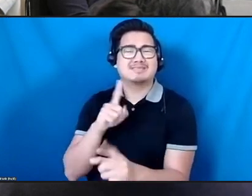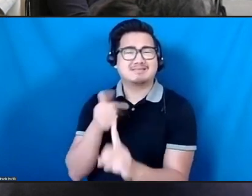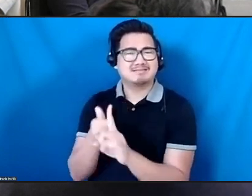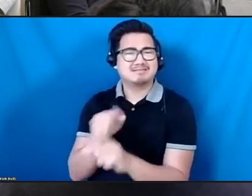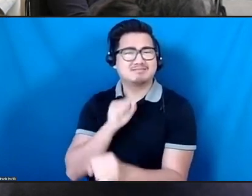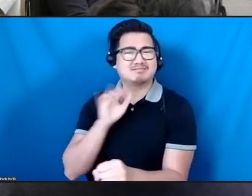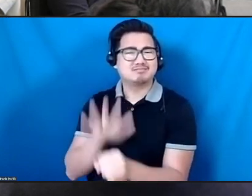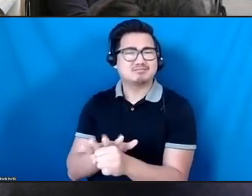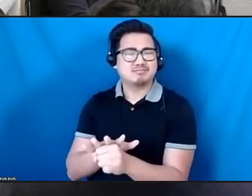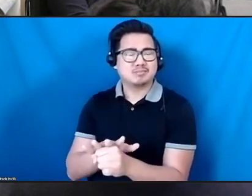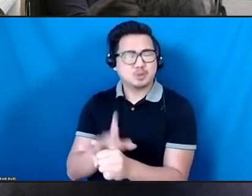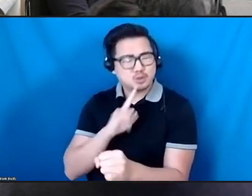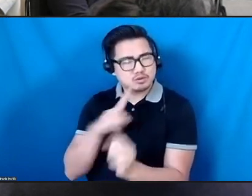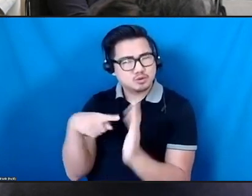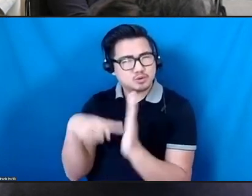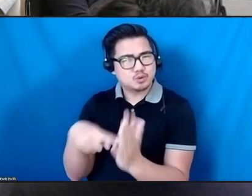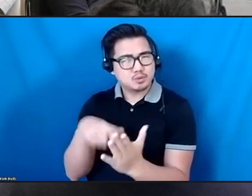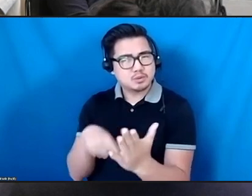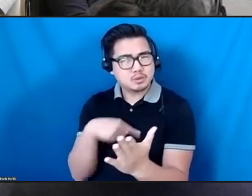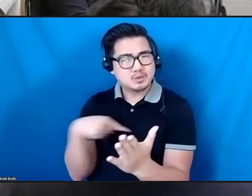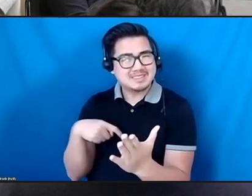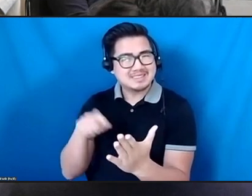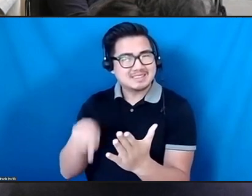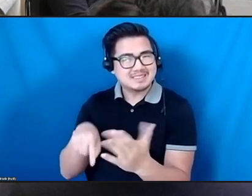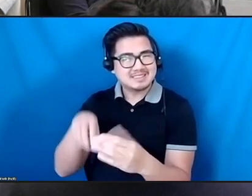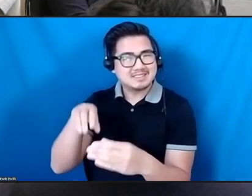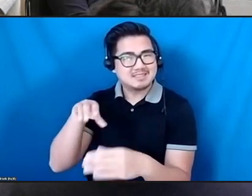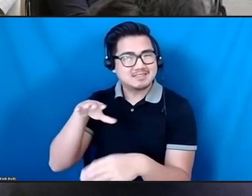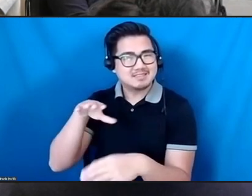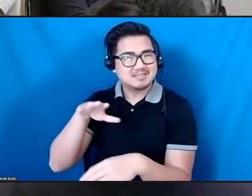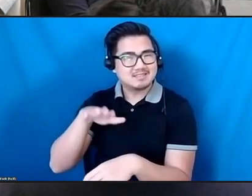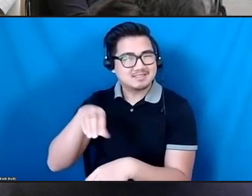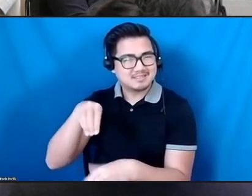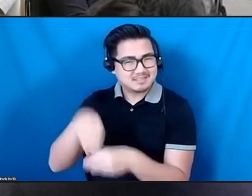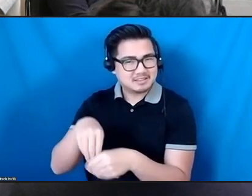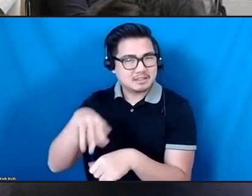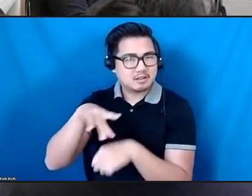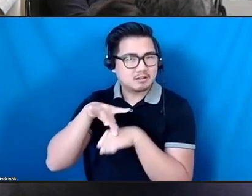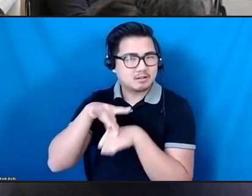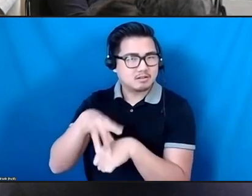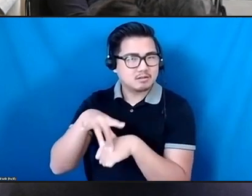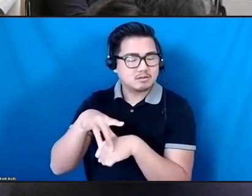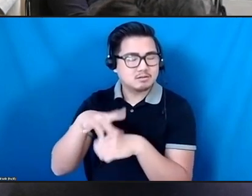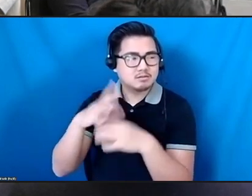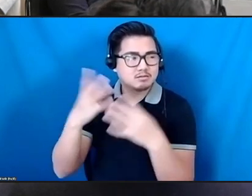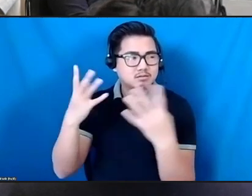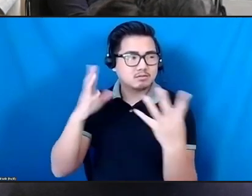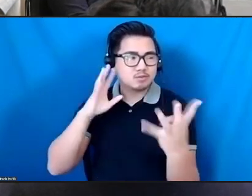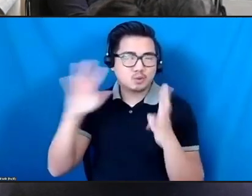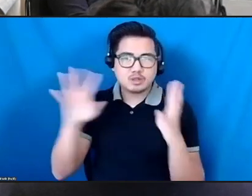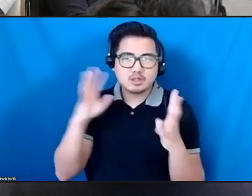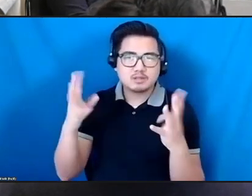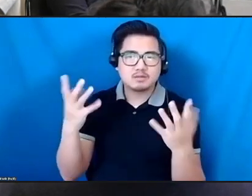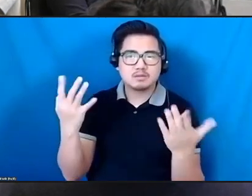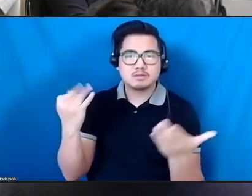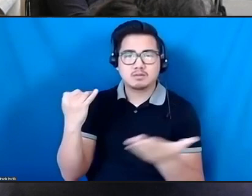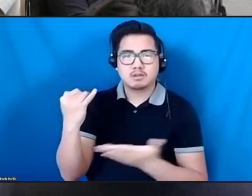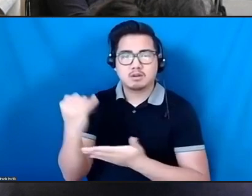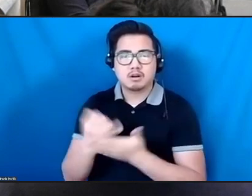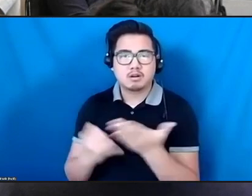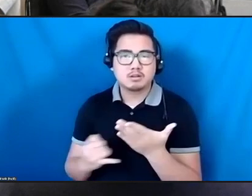in this earth and creativity and the arts. I think there was no better